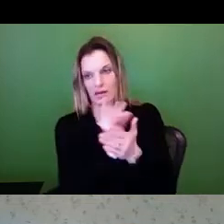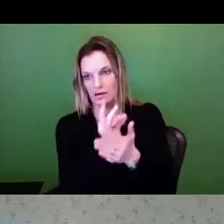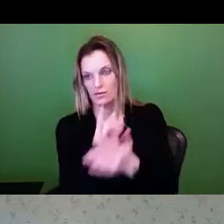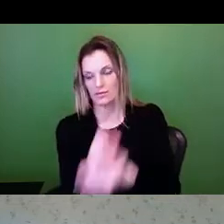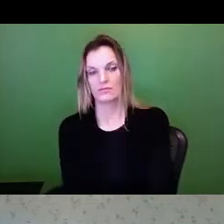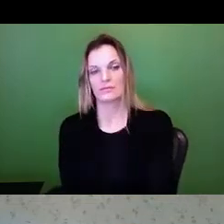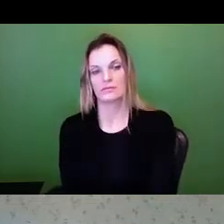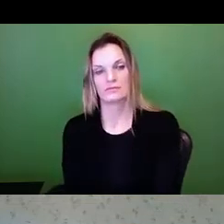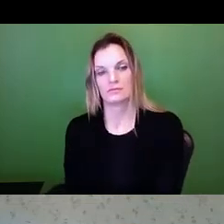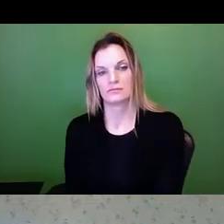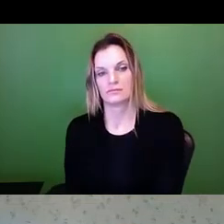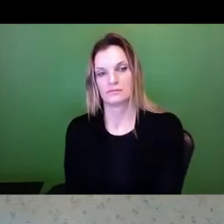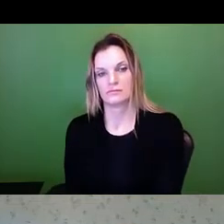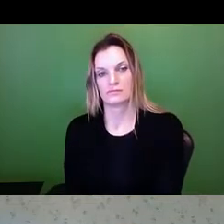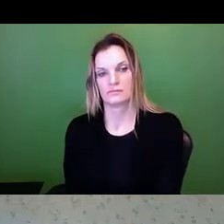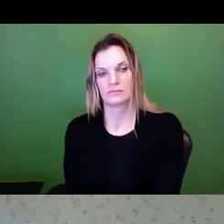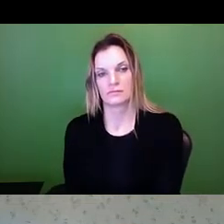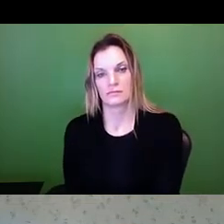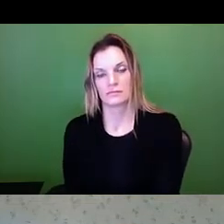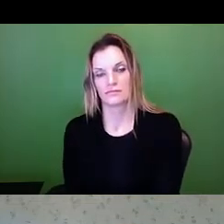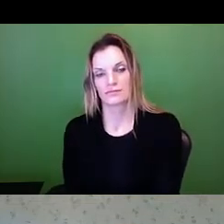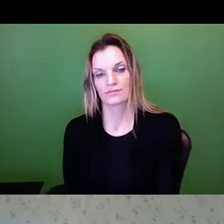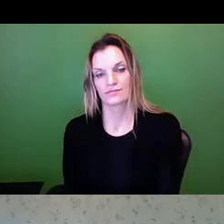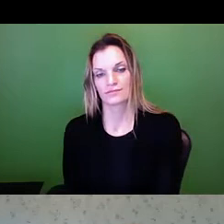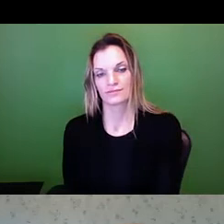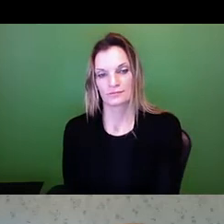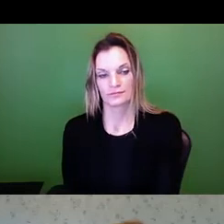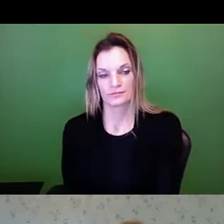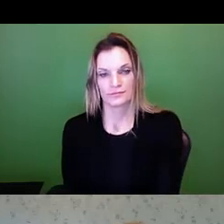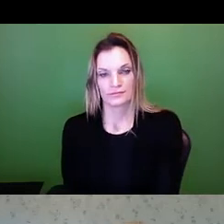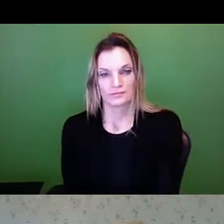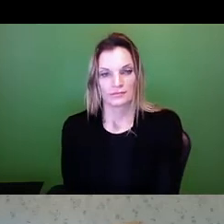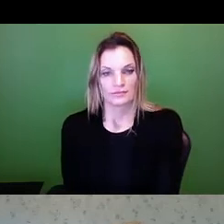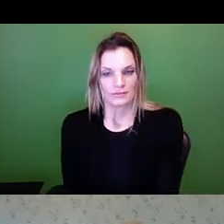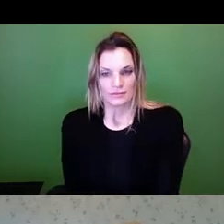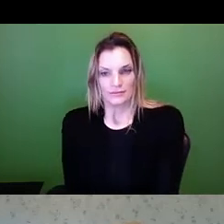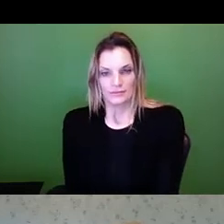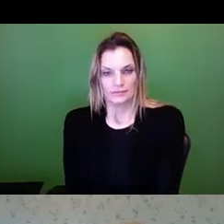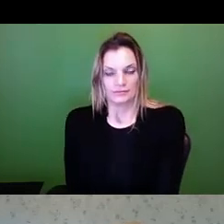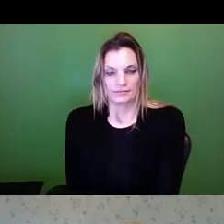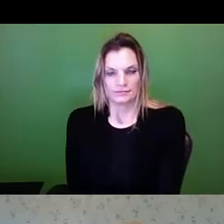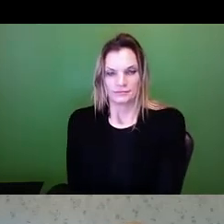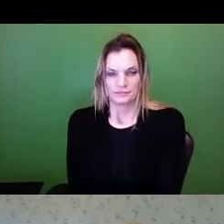Next slide. Next slide. slide.